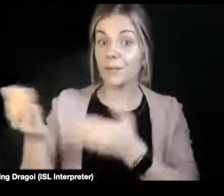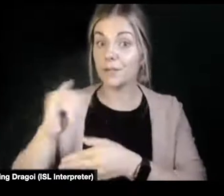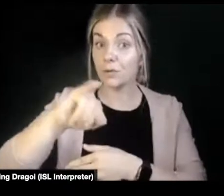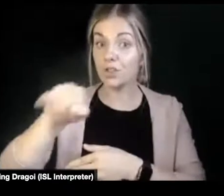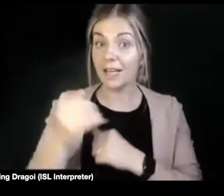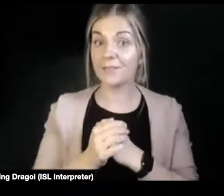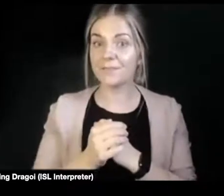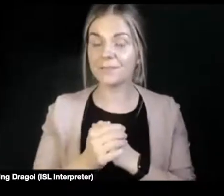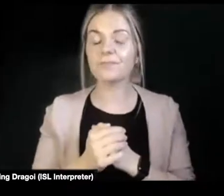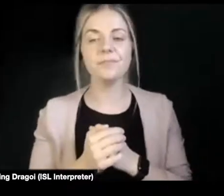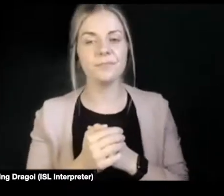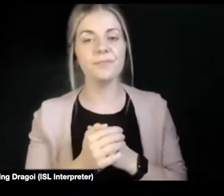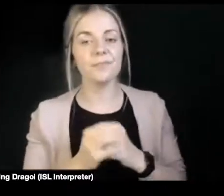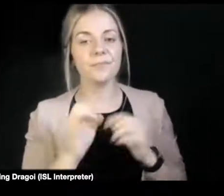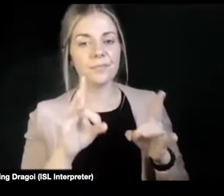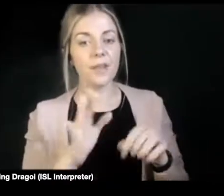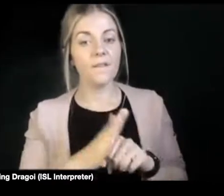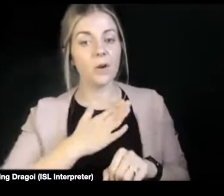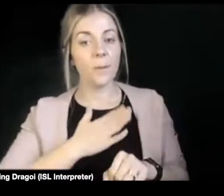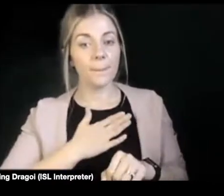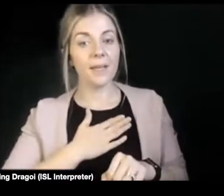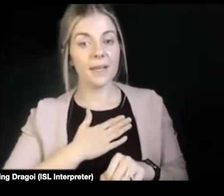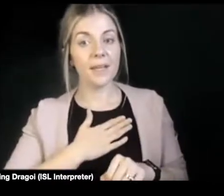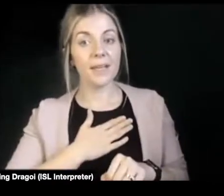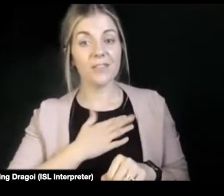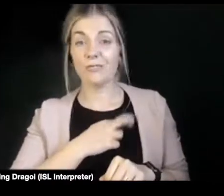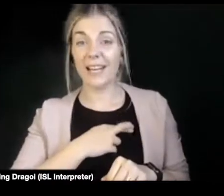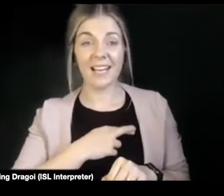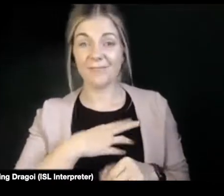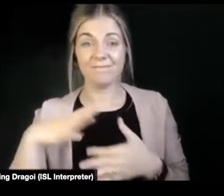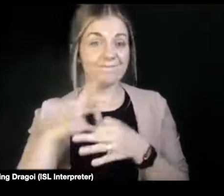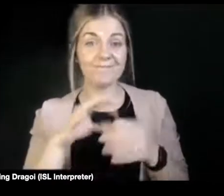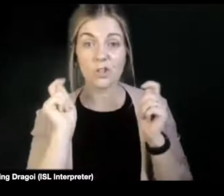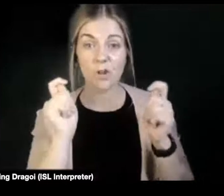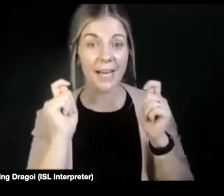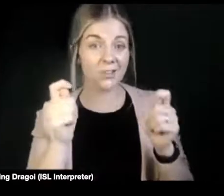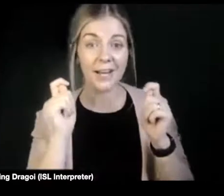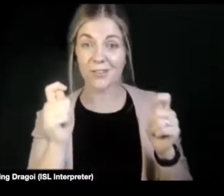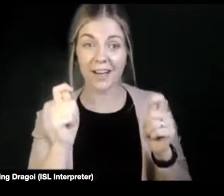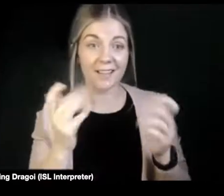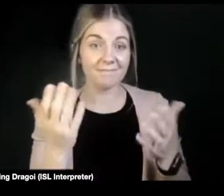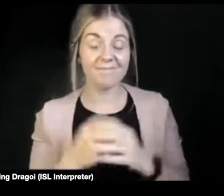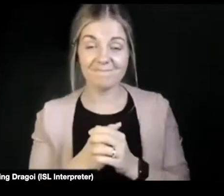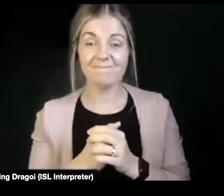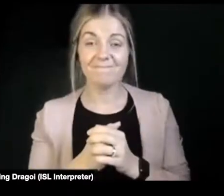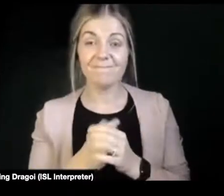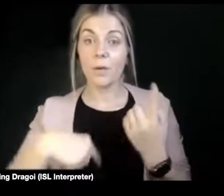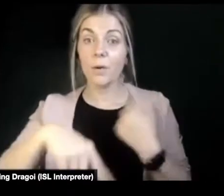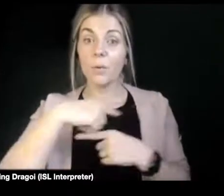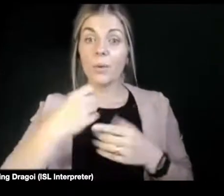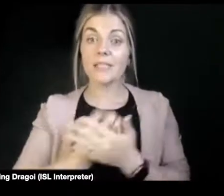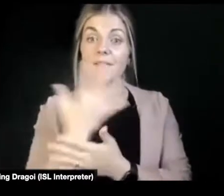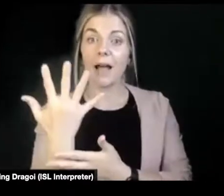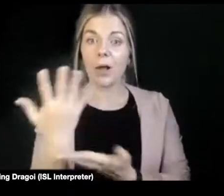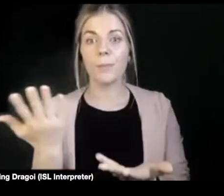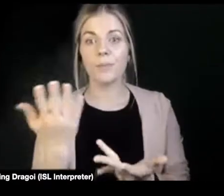Okay. So, I mean, for me, training, training, training. And so we developed. So let's